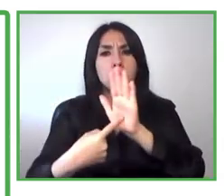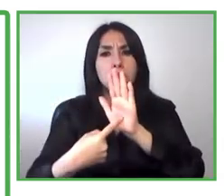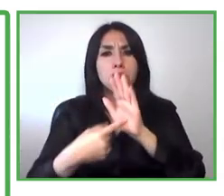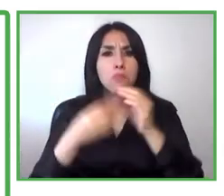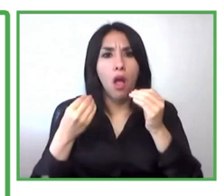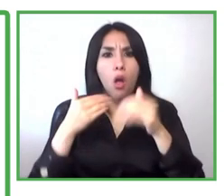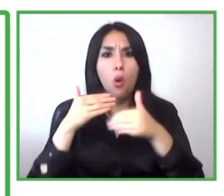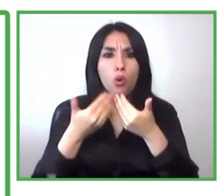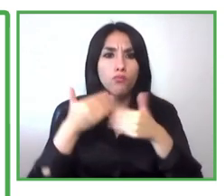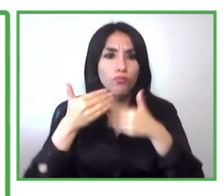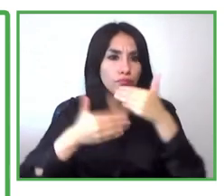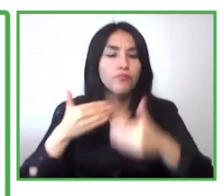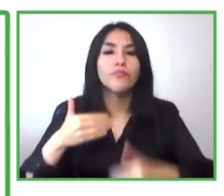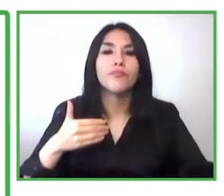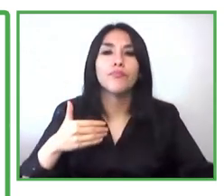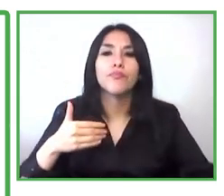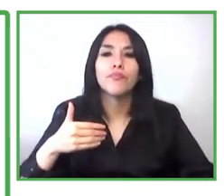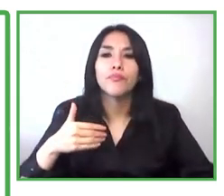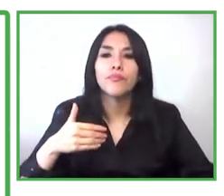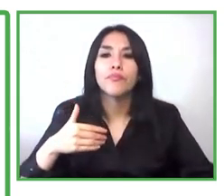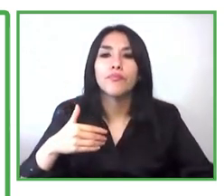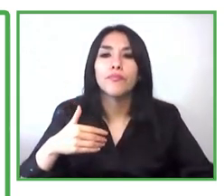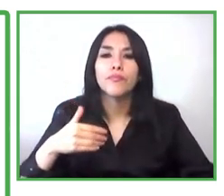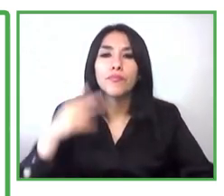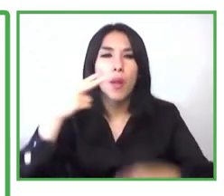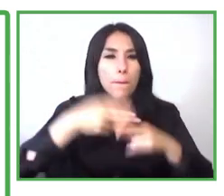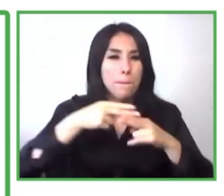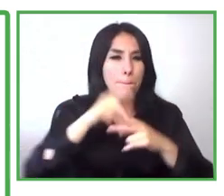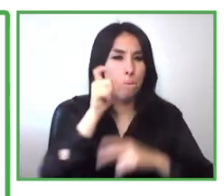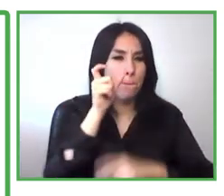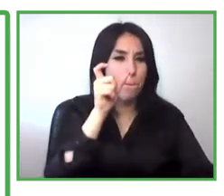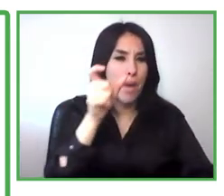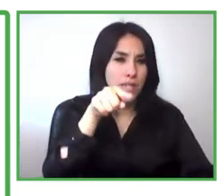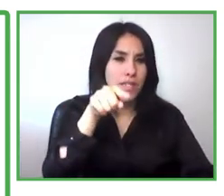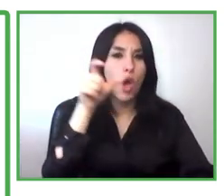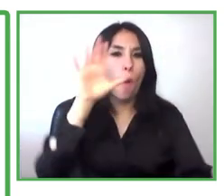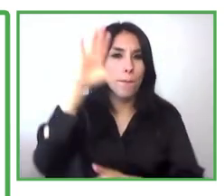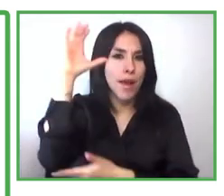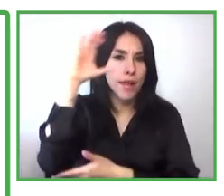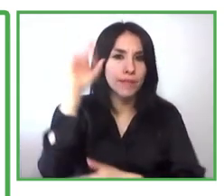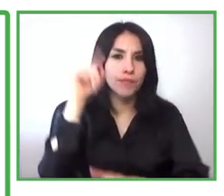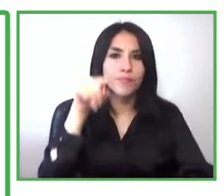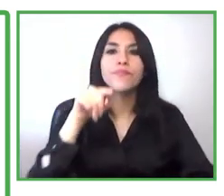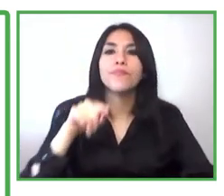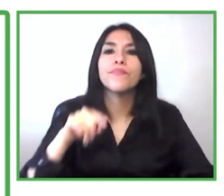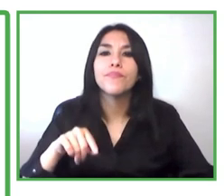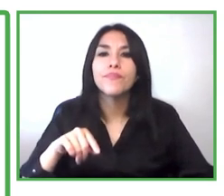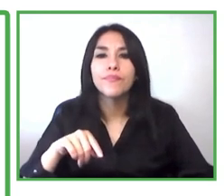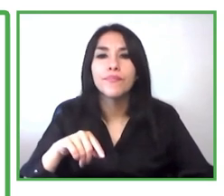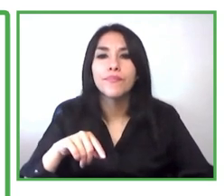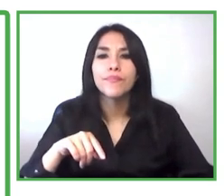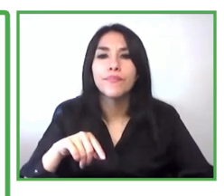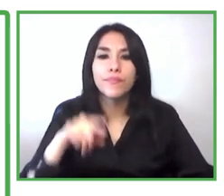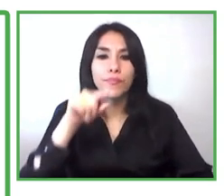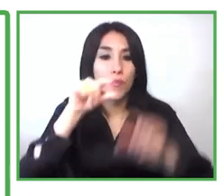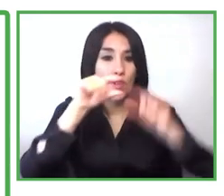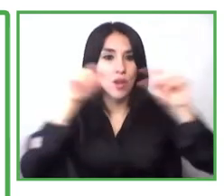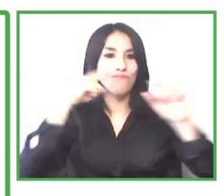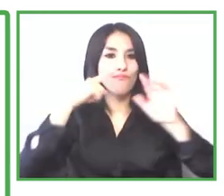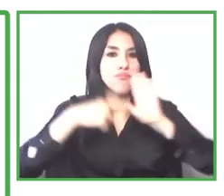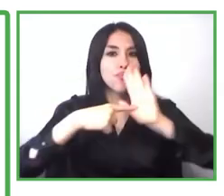saldarriaga concha you can find many more information related with the project thank you very much